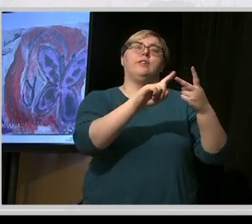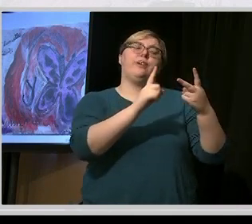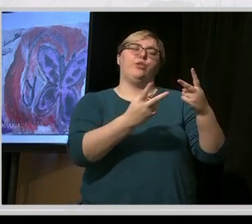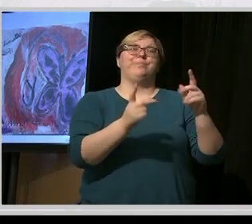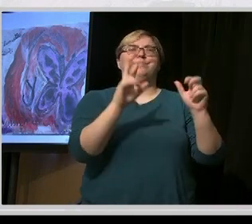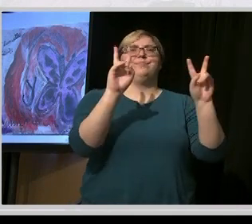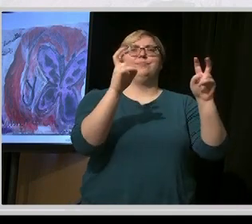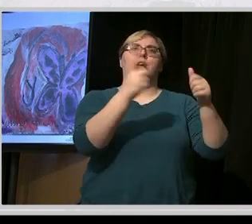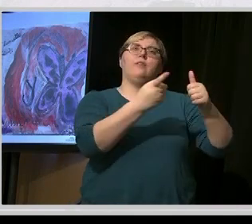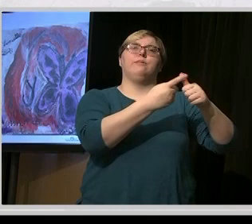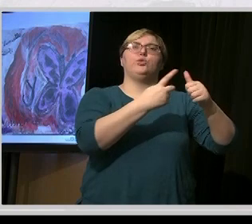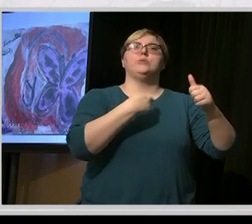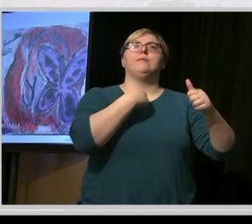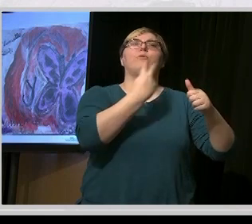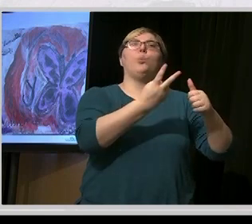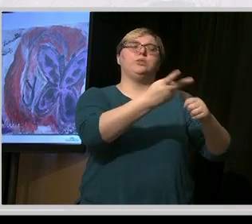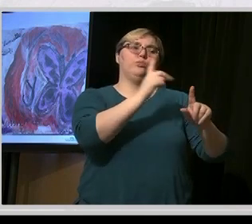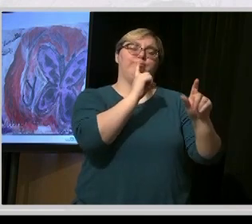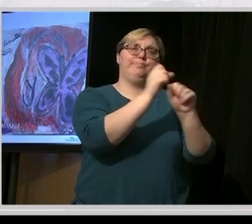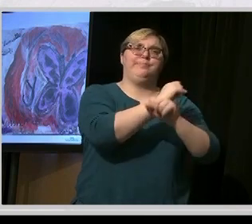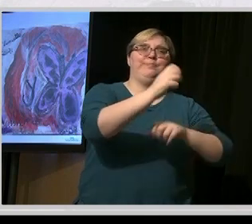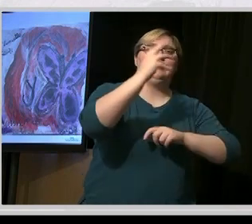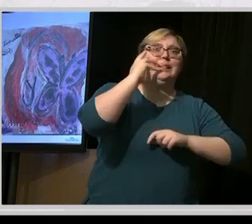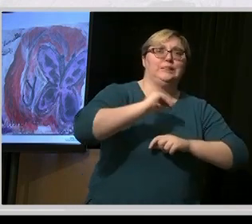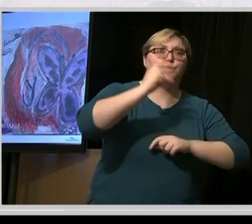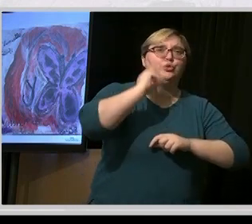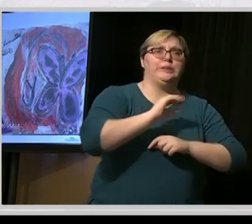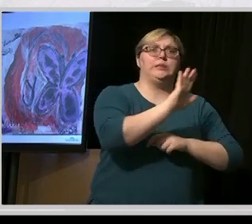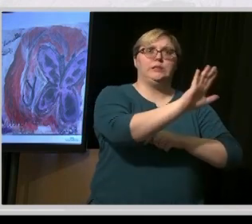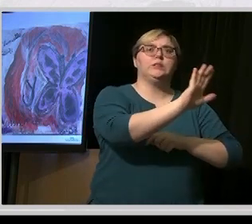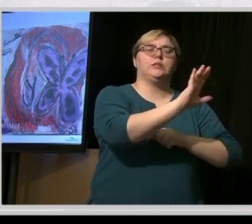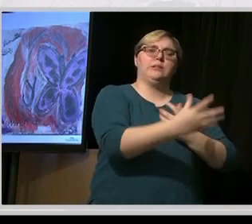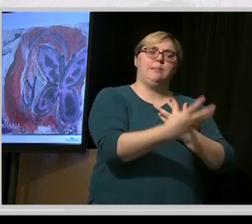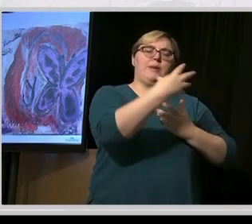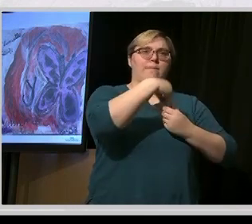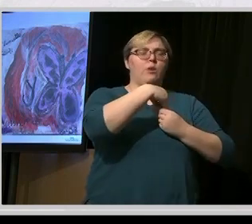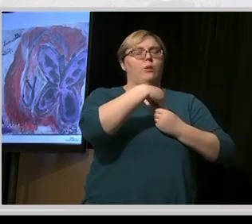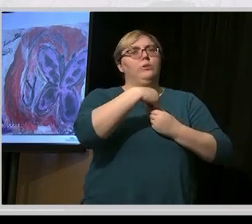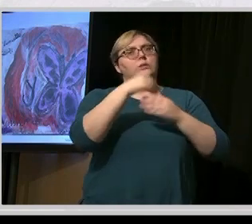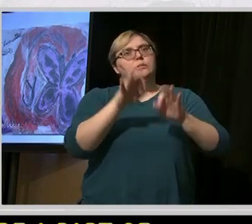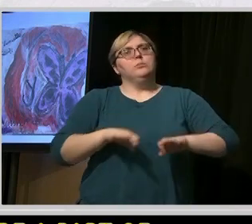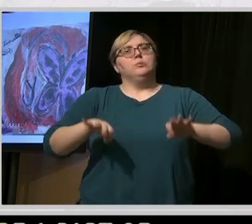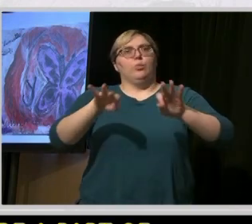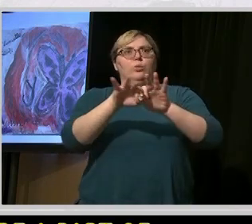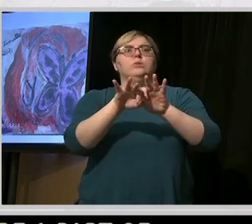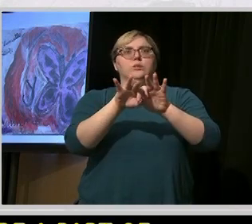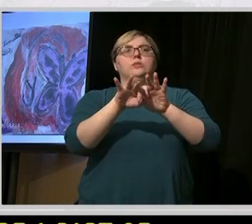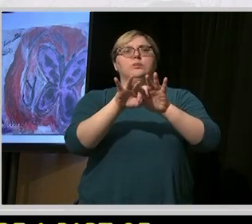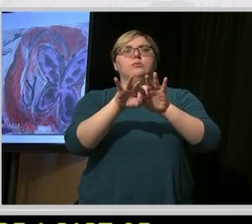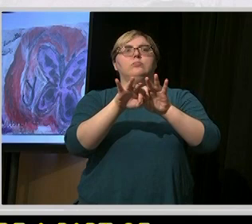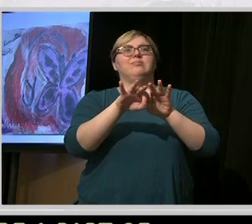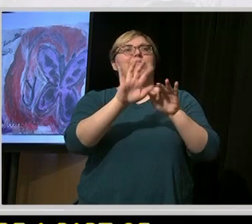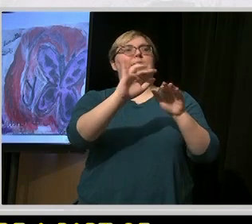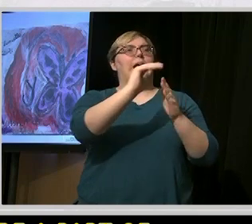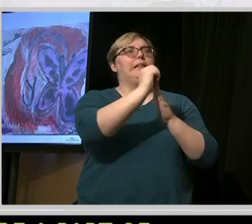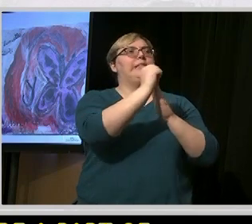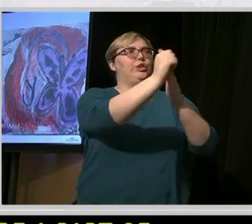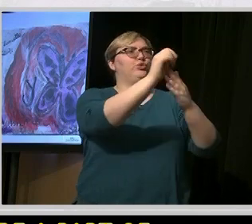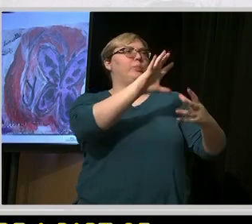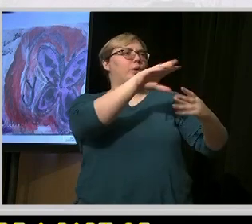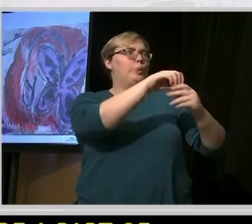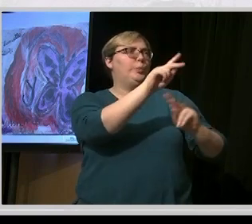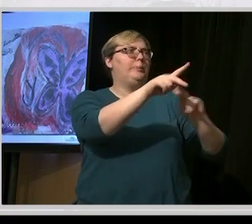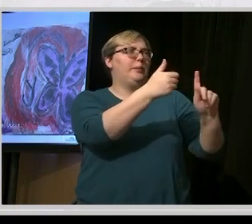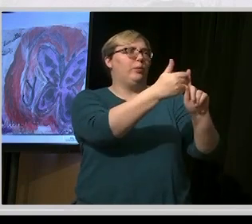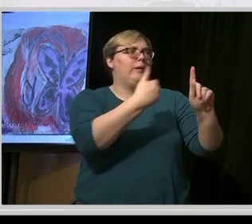Disability Rights Coalition. And I just want to say that it's been this sort of combined leadership that has got us to the remedy but